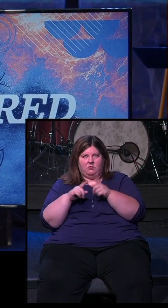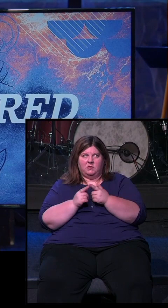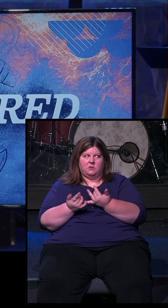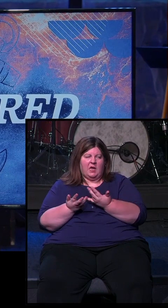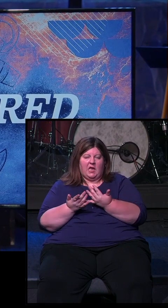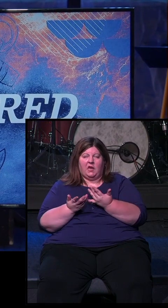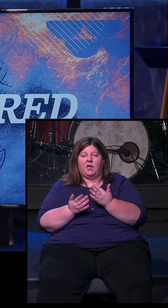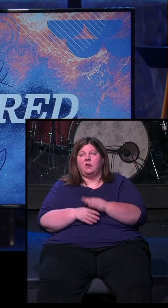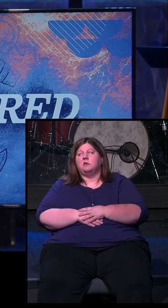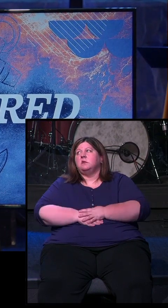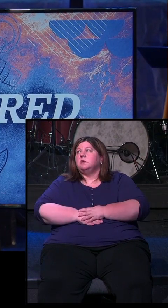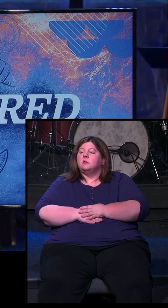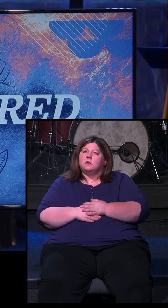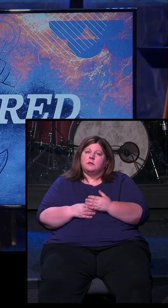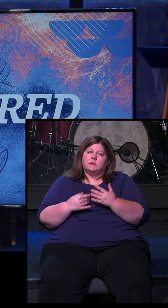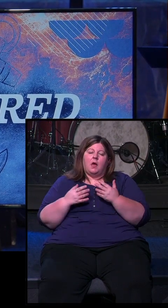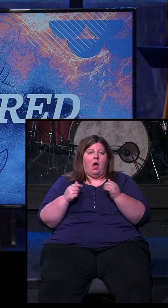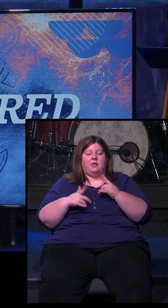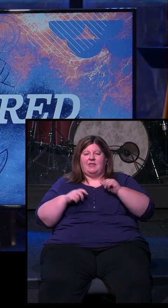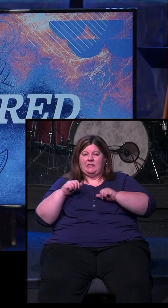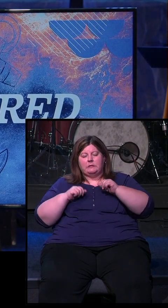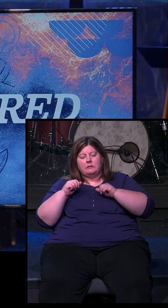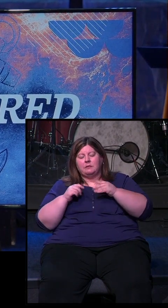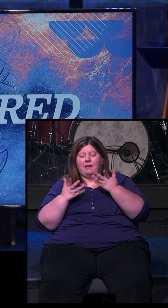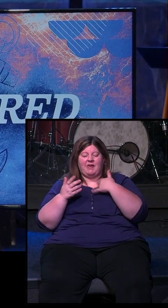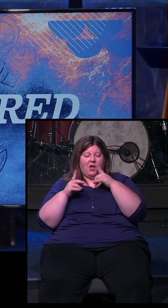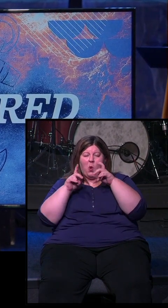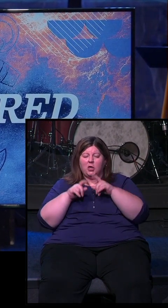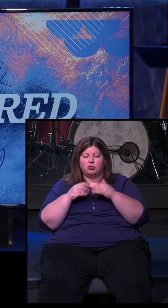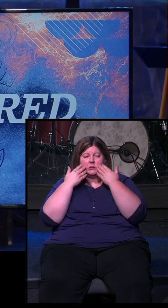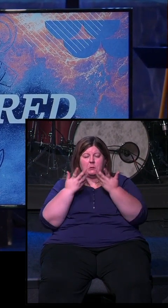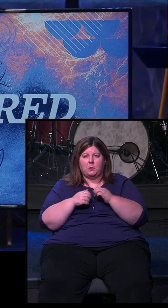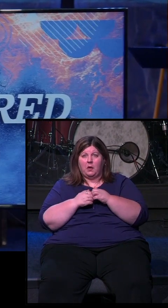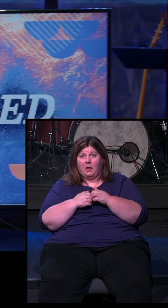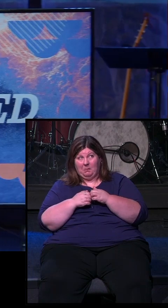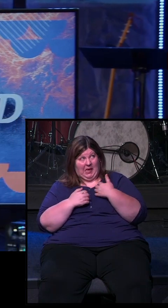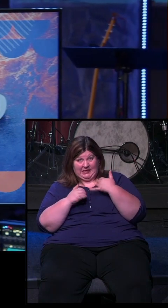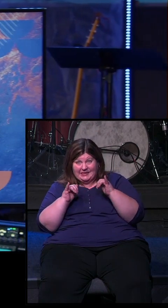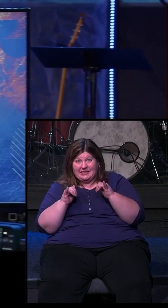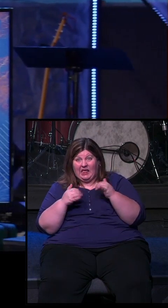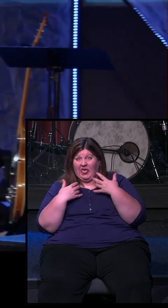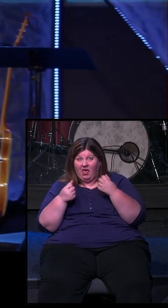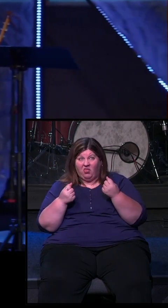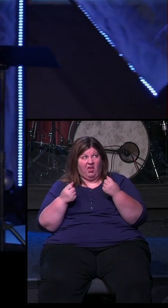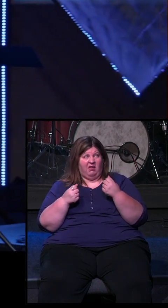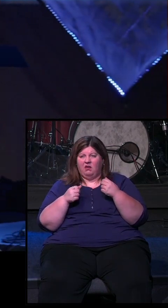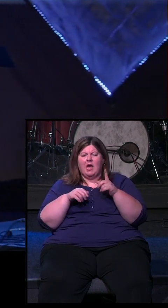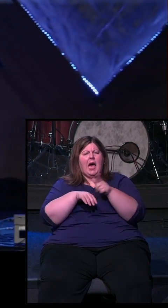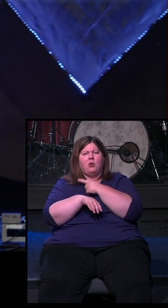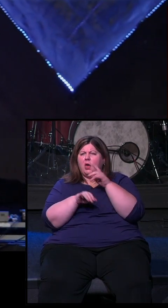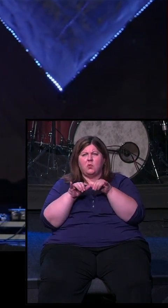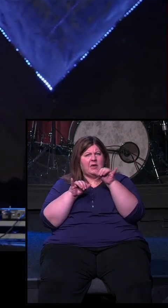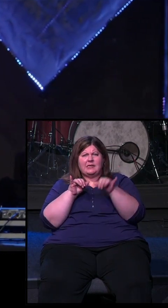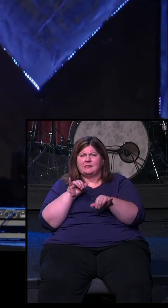waiting and your lack of clarity, all these unanswered questions, you know, how long am I going to have in remission? That's an area